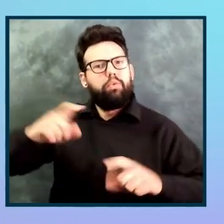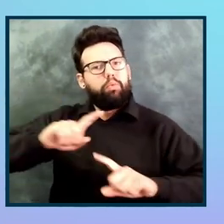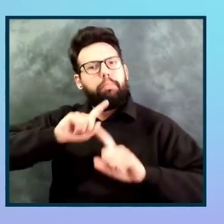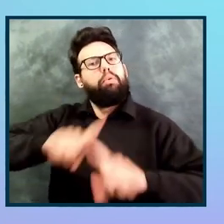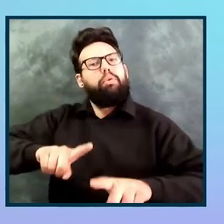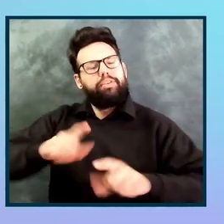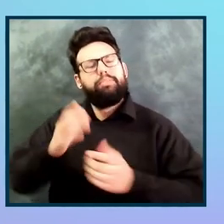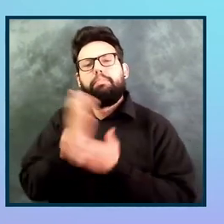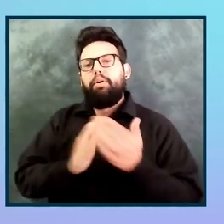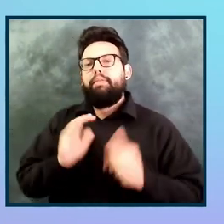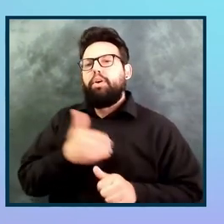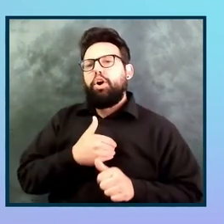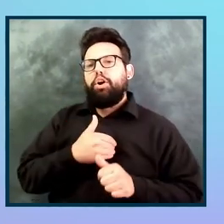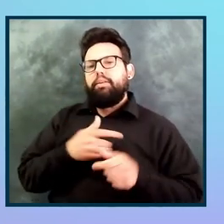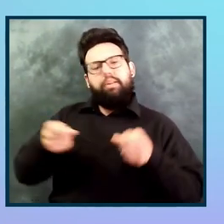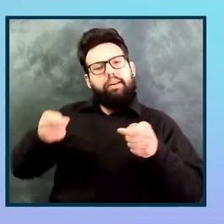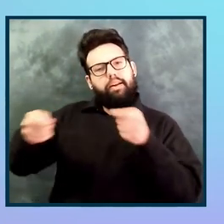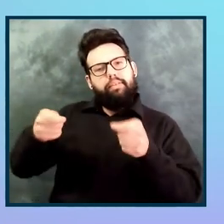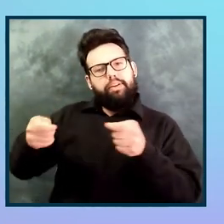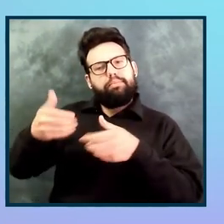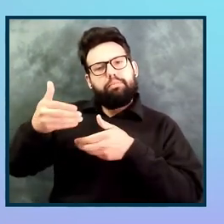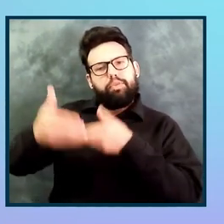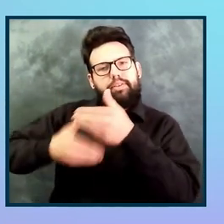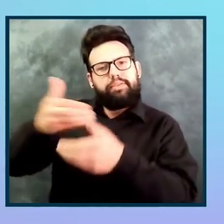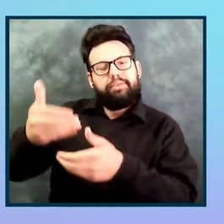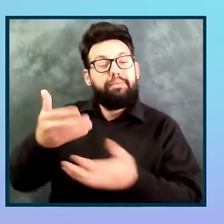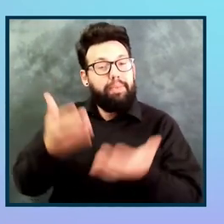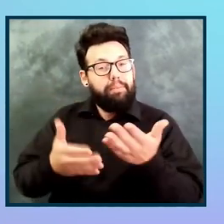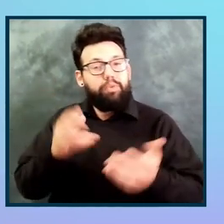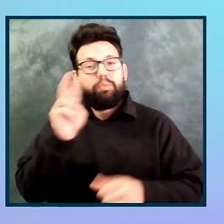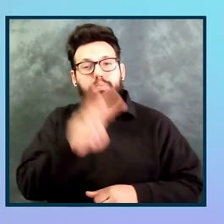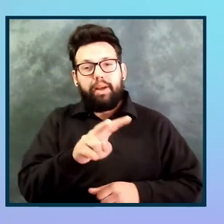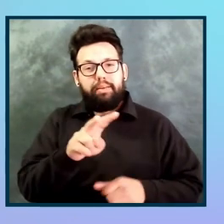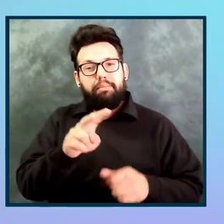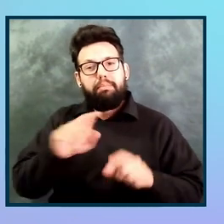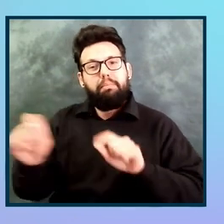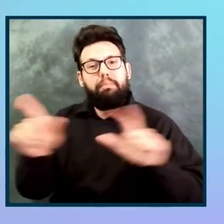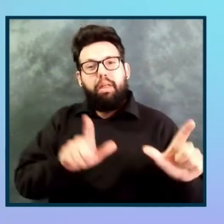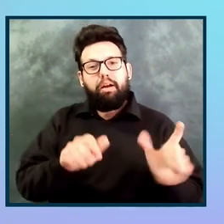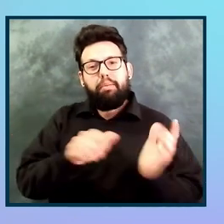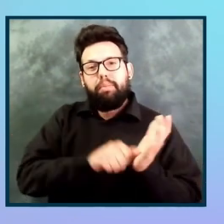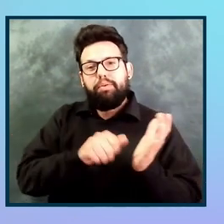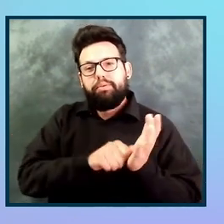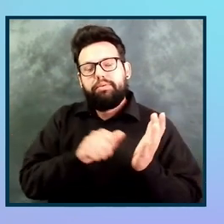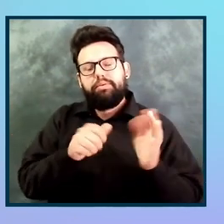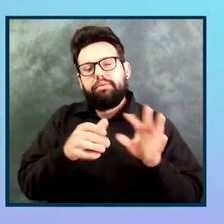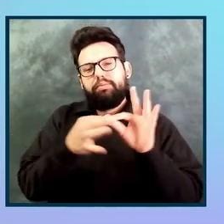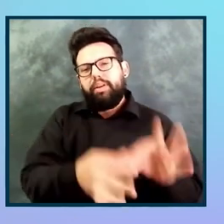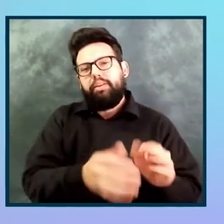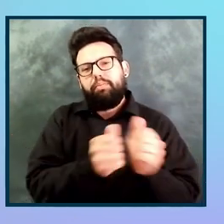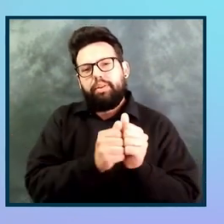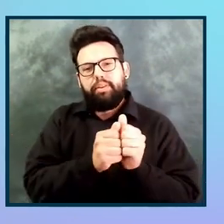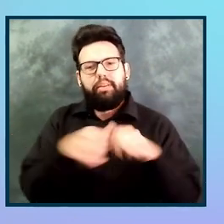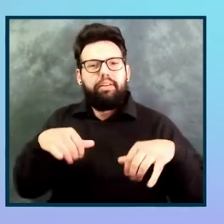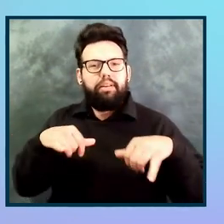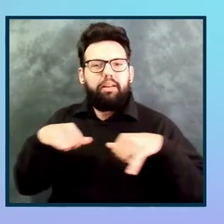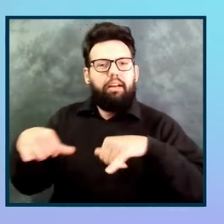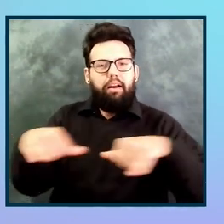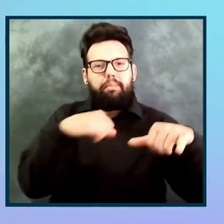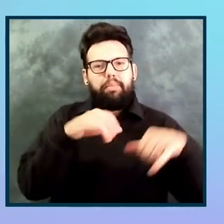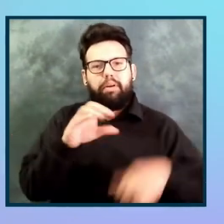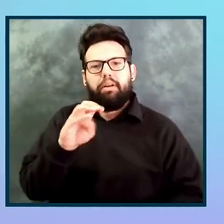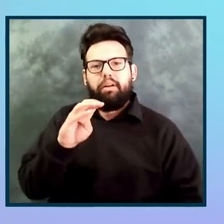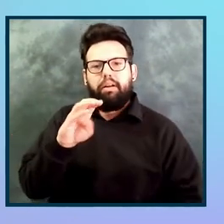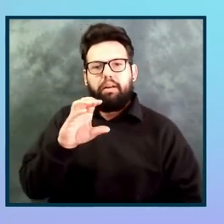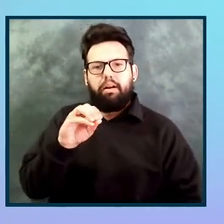read, there's a blog post about the common controls framework that Adobe Security had implemented for their own governance, for